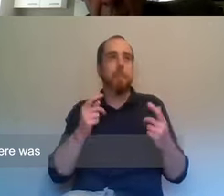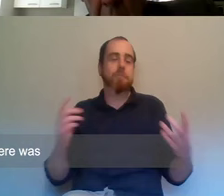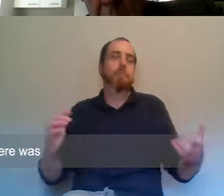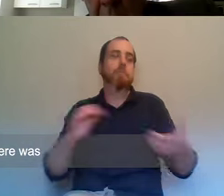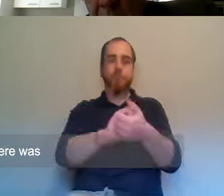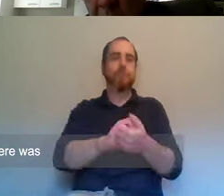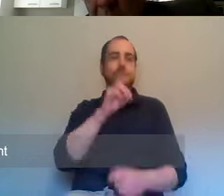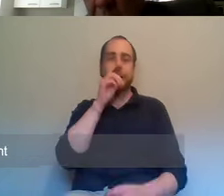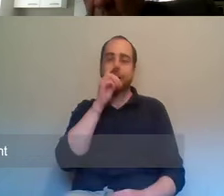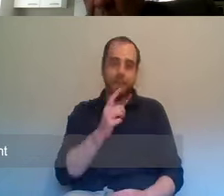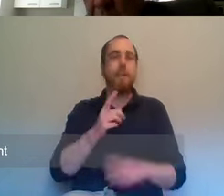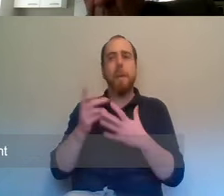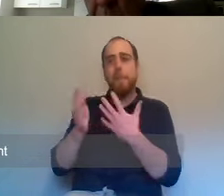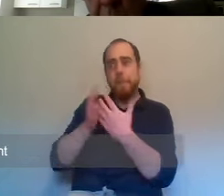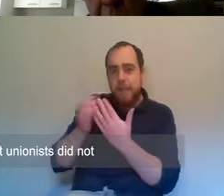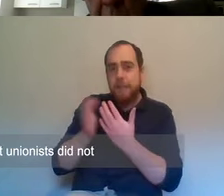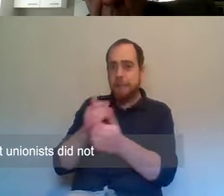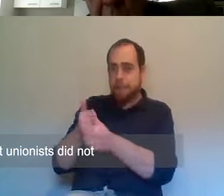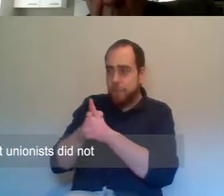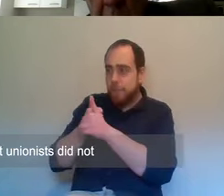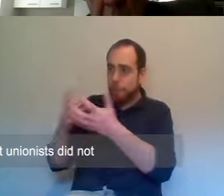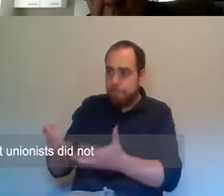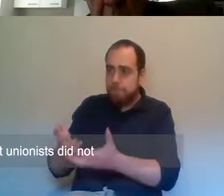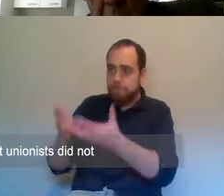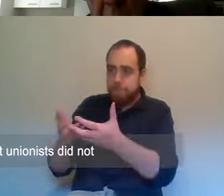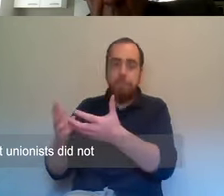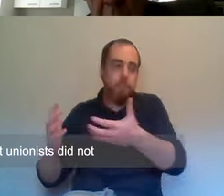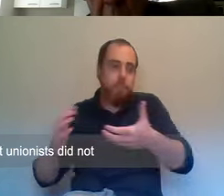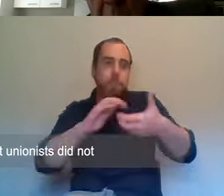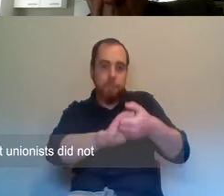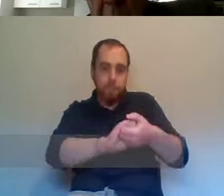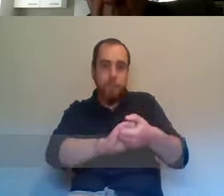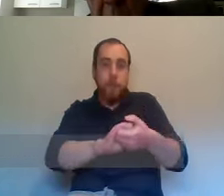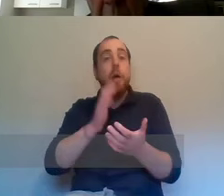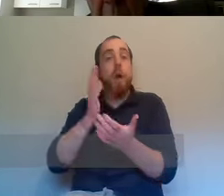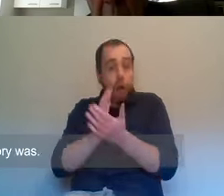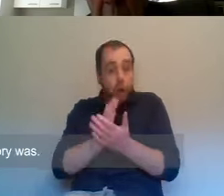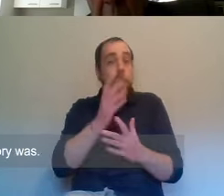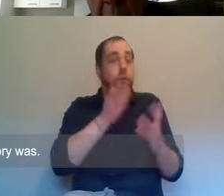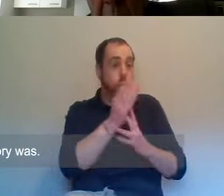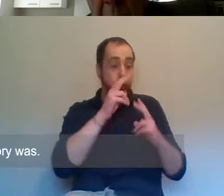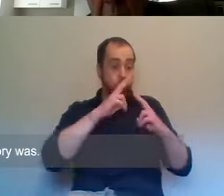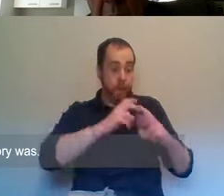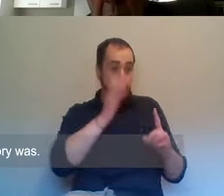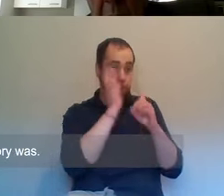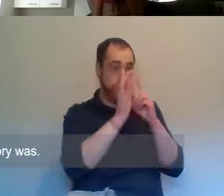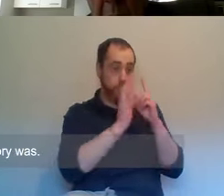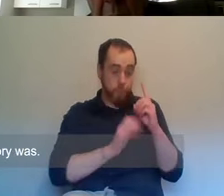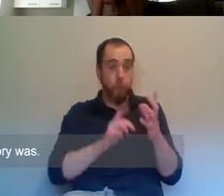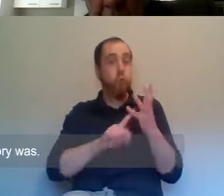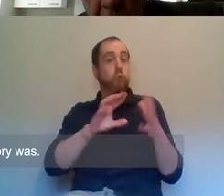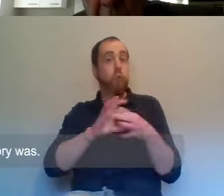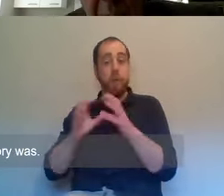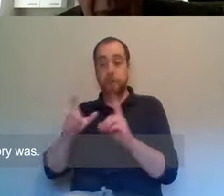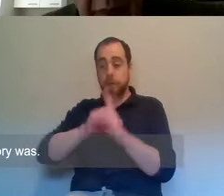was consistent, absolutely consistent that unionists did not know what their history was. Okay,